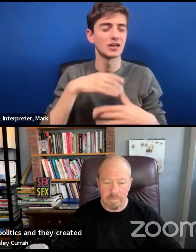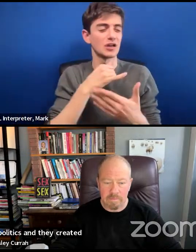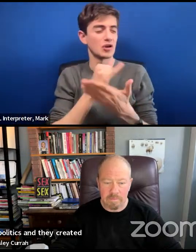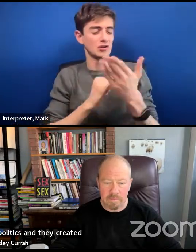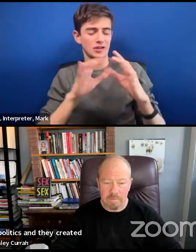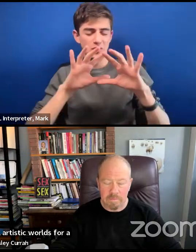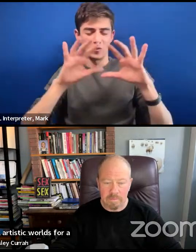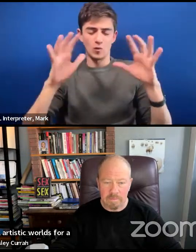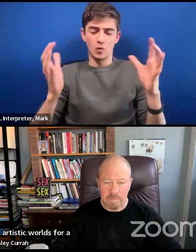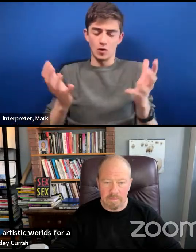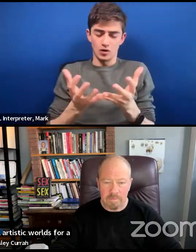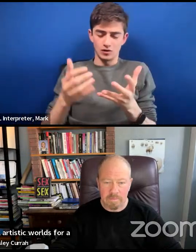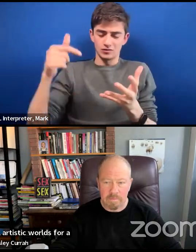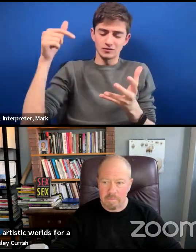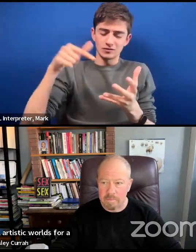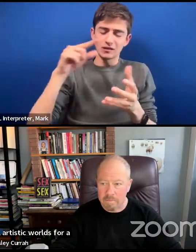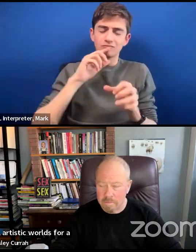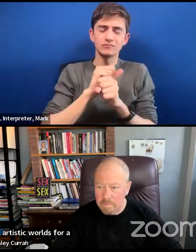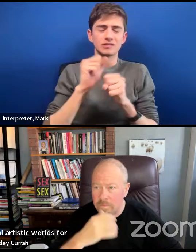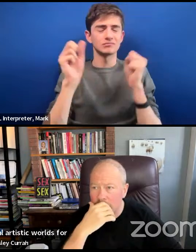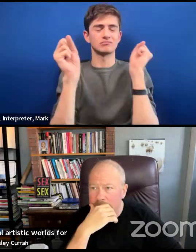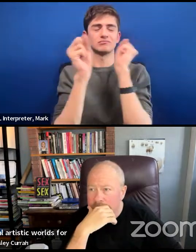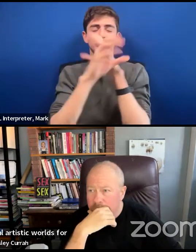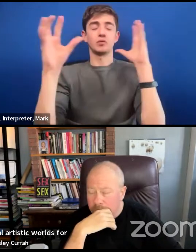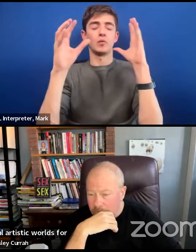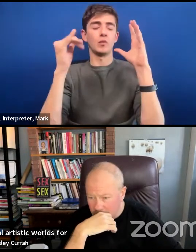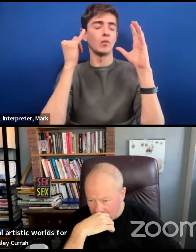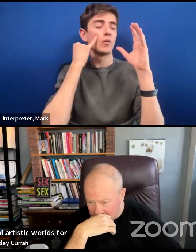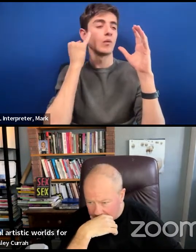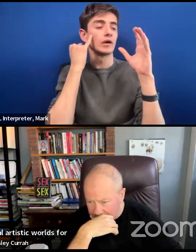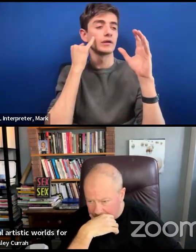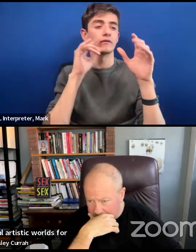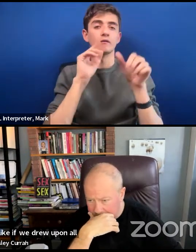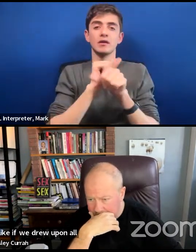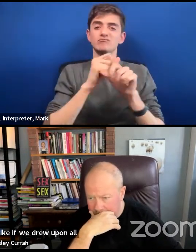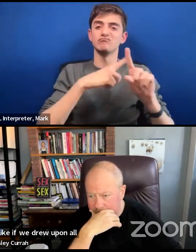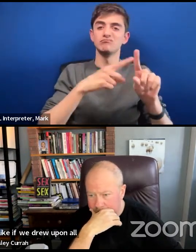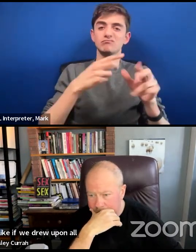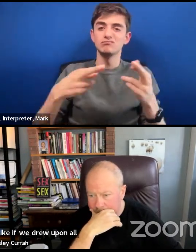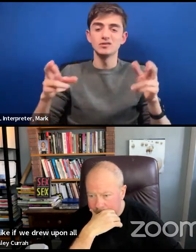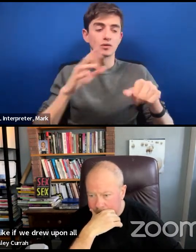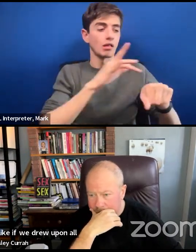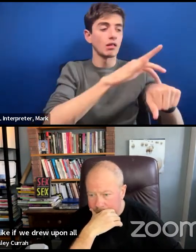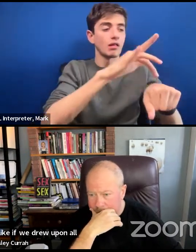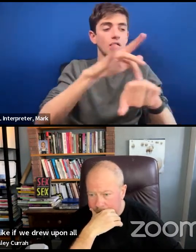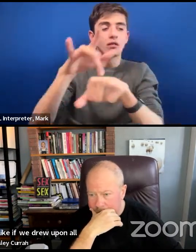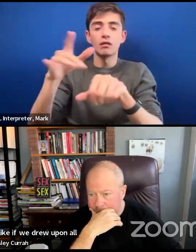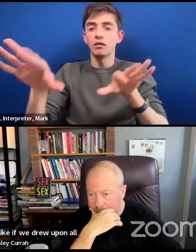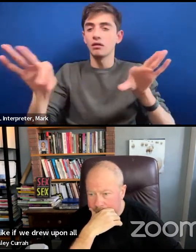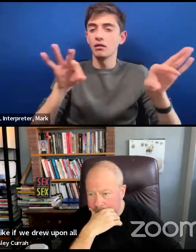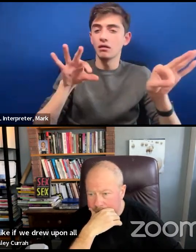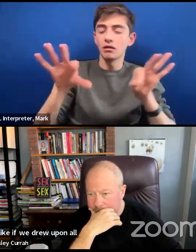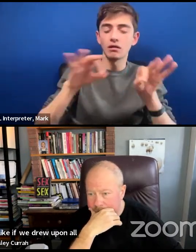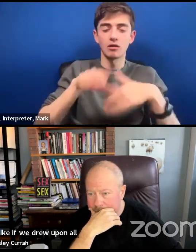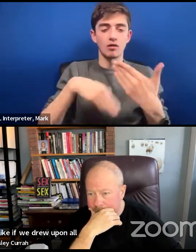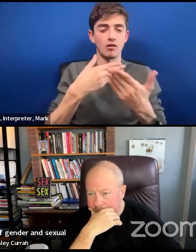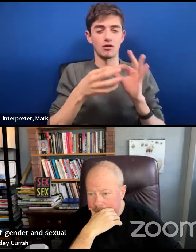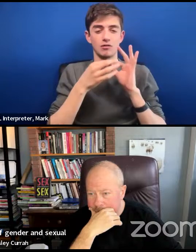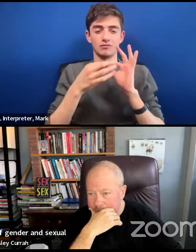imagining what it would look like if we drew upon all of the various resources of gender and sexual freedom.